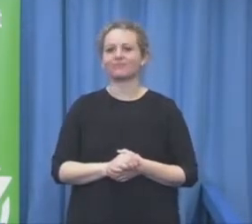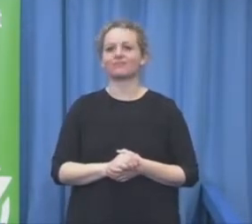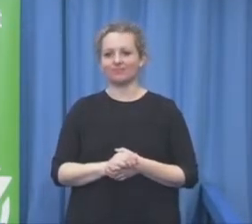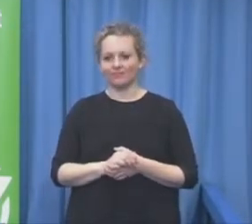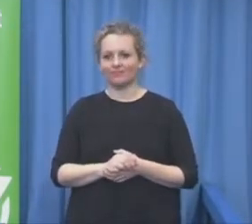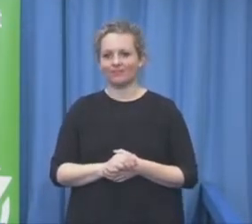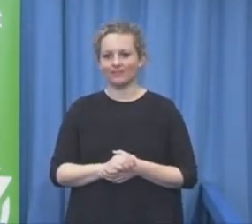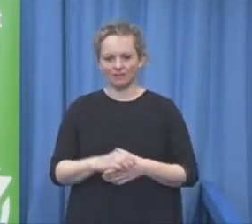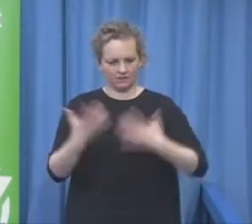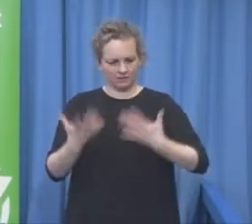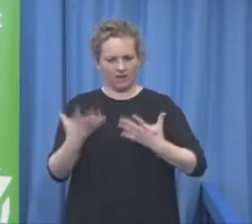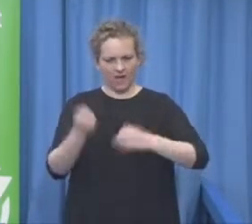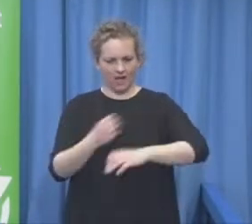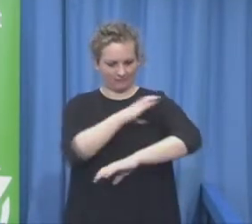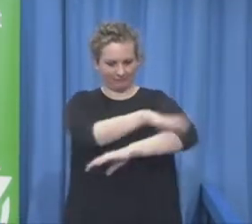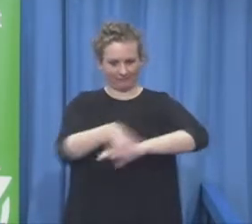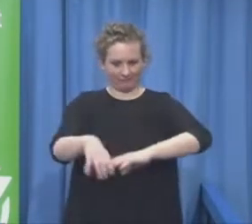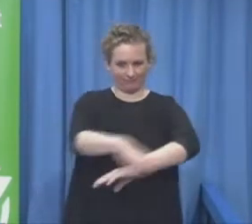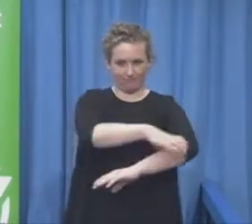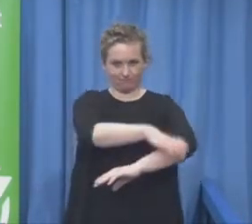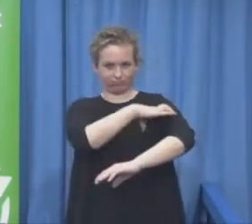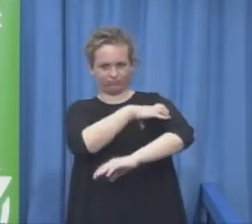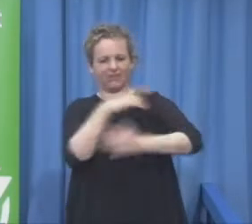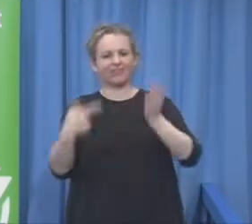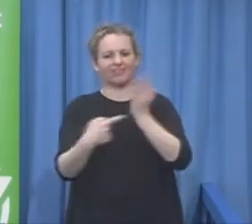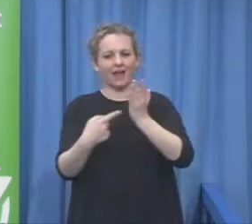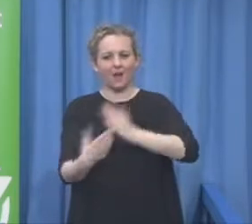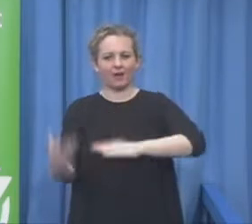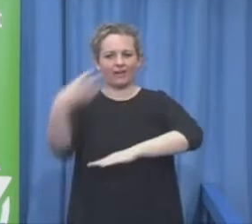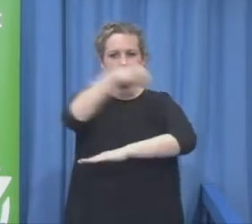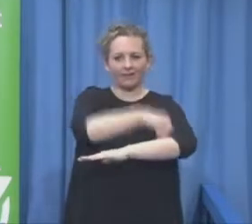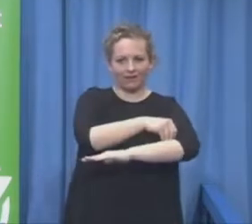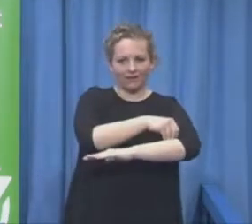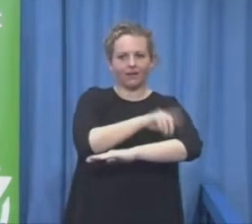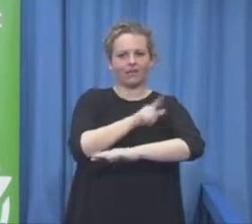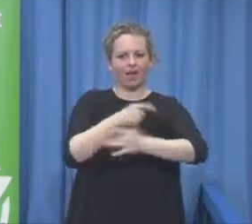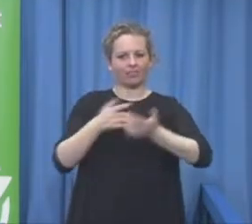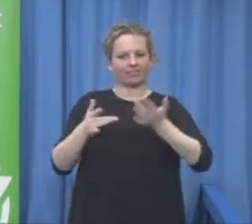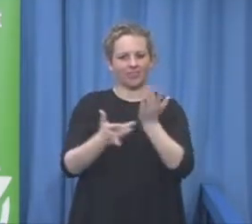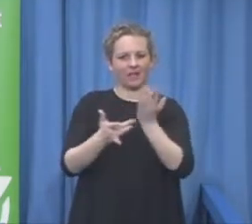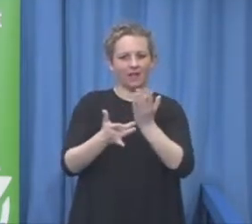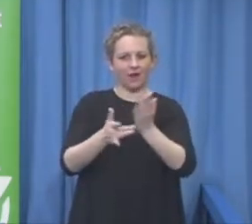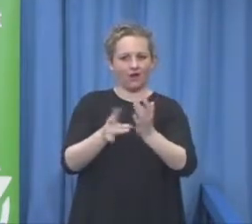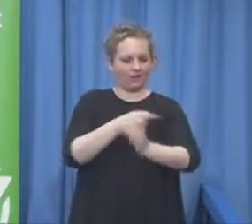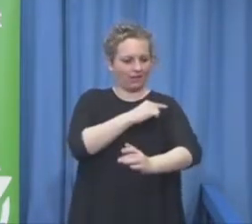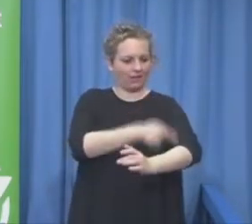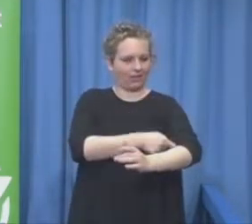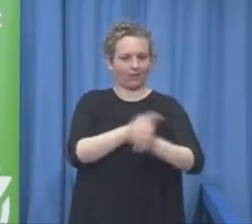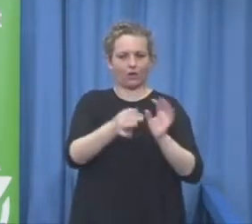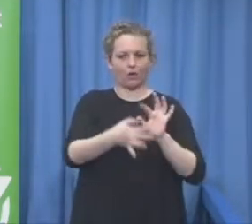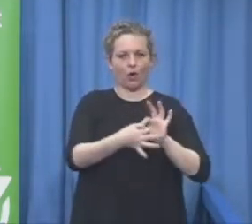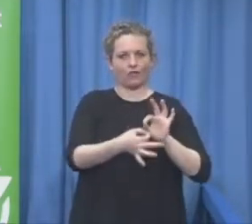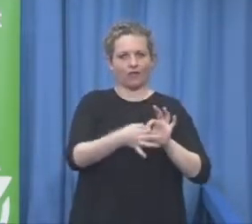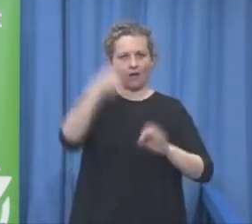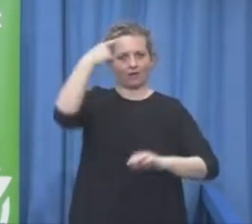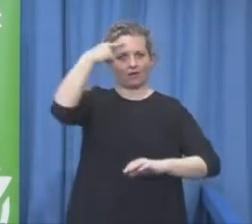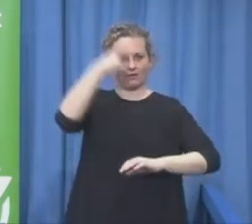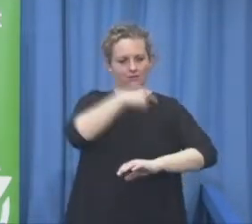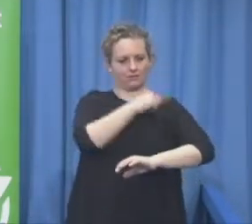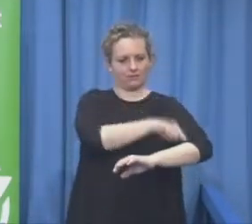is the sensor to the the motion of the muscle that changes the motion automatically